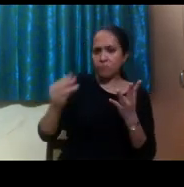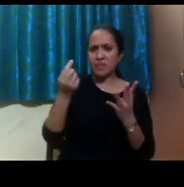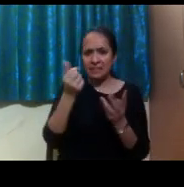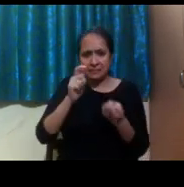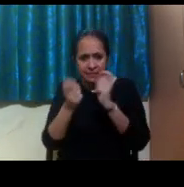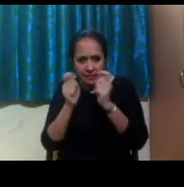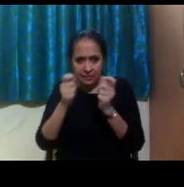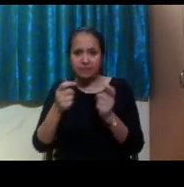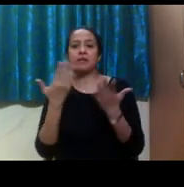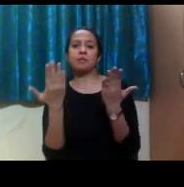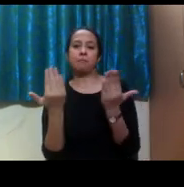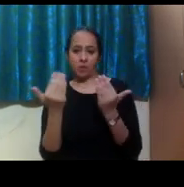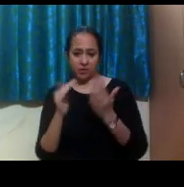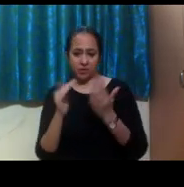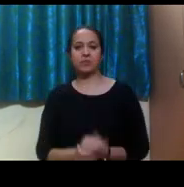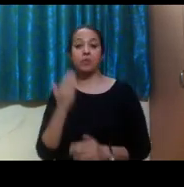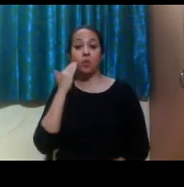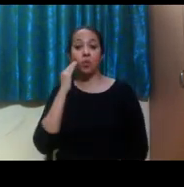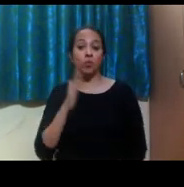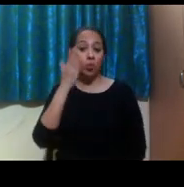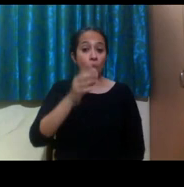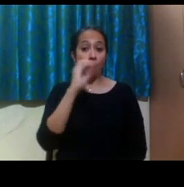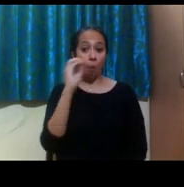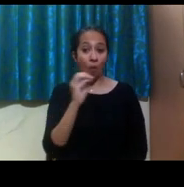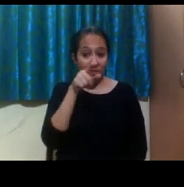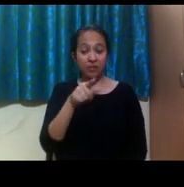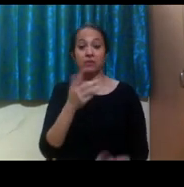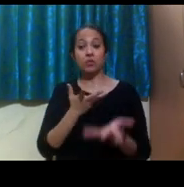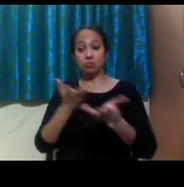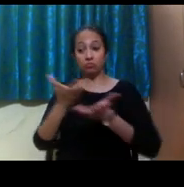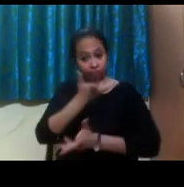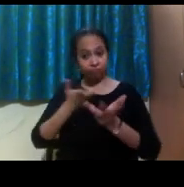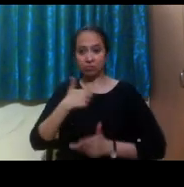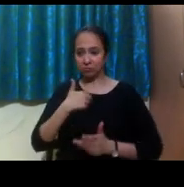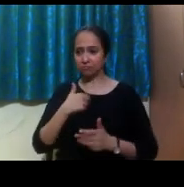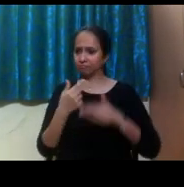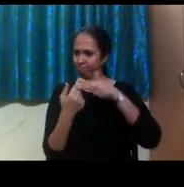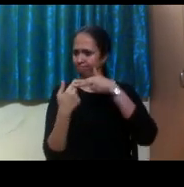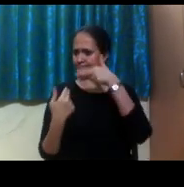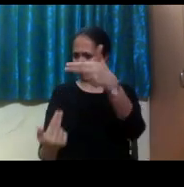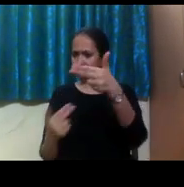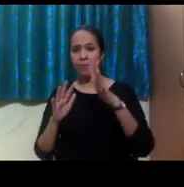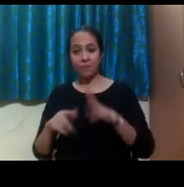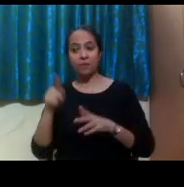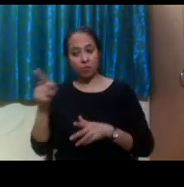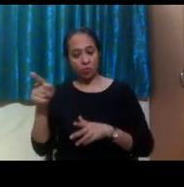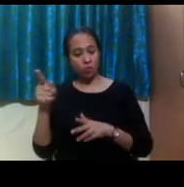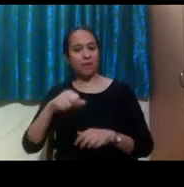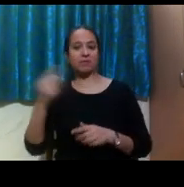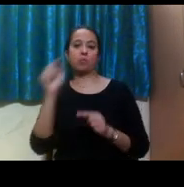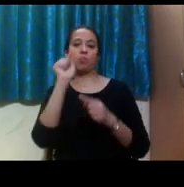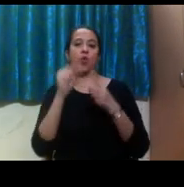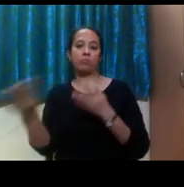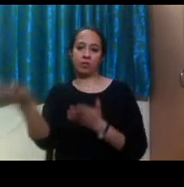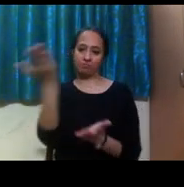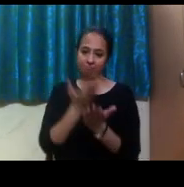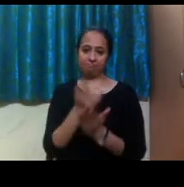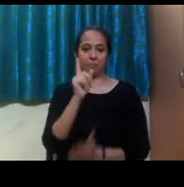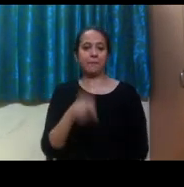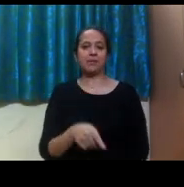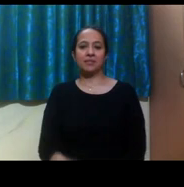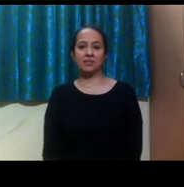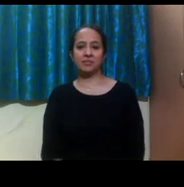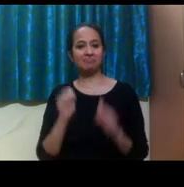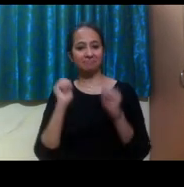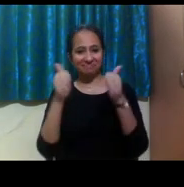to the instructor's office. You'll still be the one doing the talking, but we can be the support to help you guide, guide you through that conversation. Alrighty,